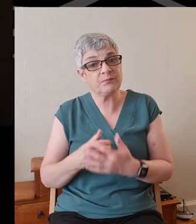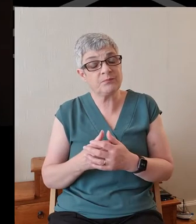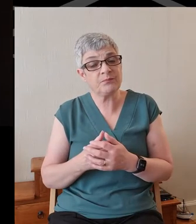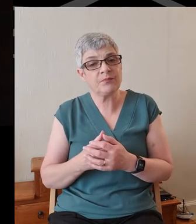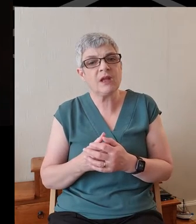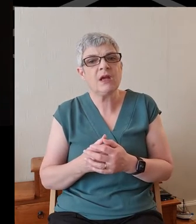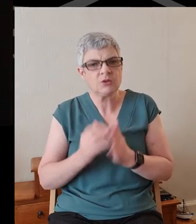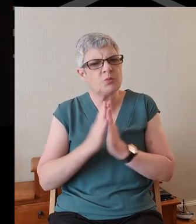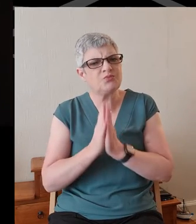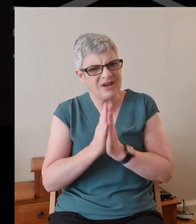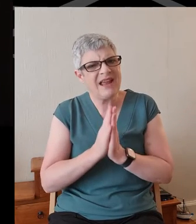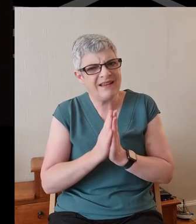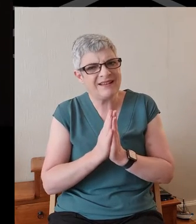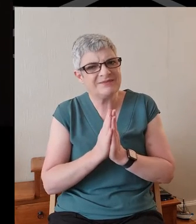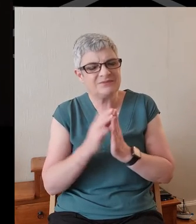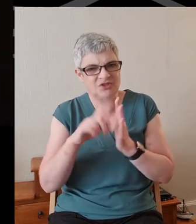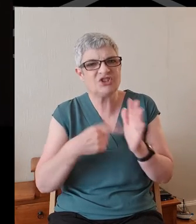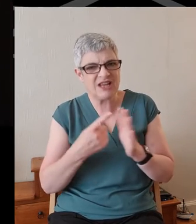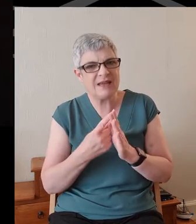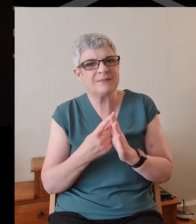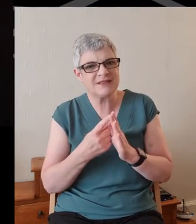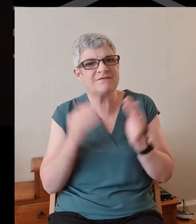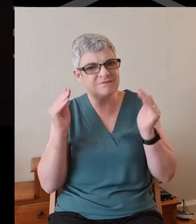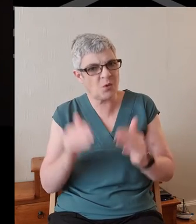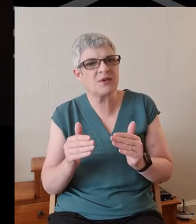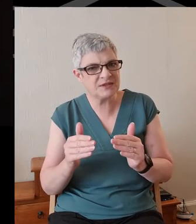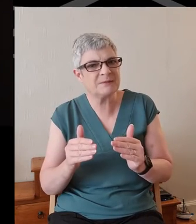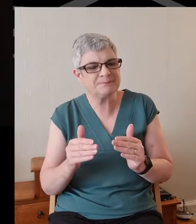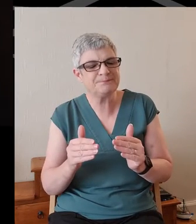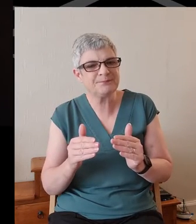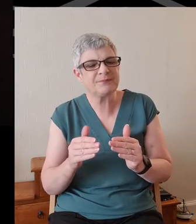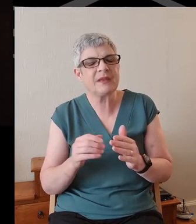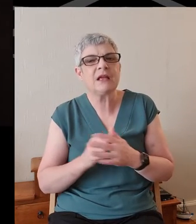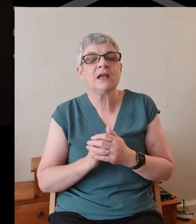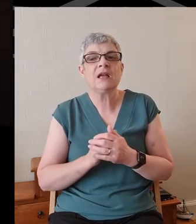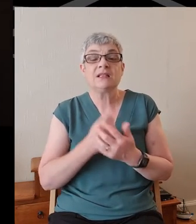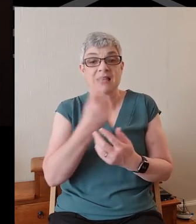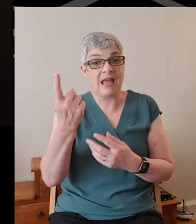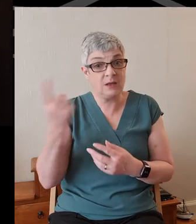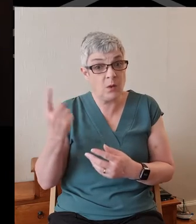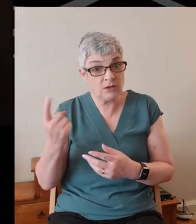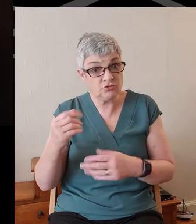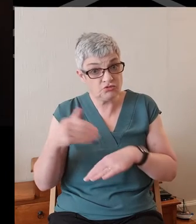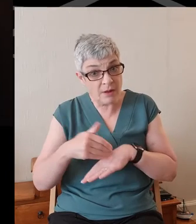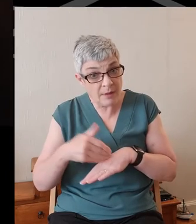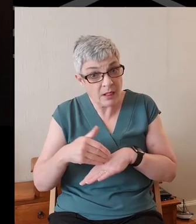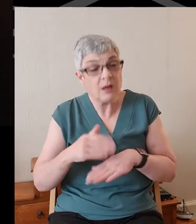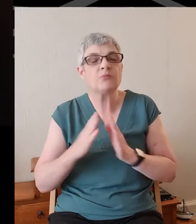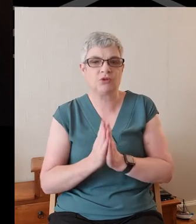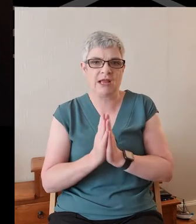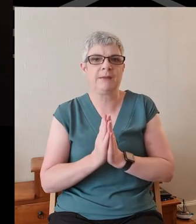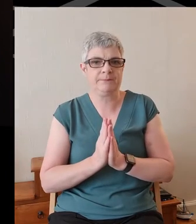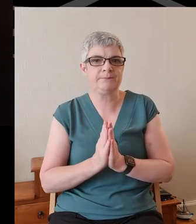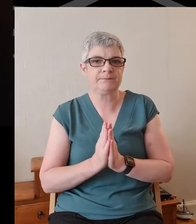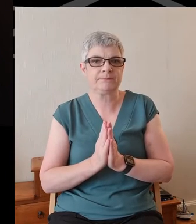And so it's prayer that James turns to, verse 13. Is anyone among you in trouble? Let him pray.